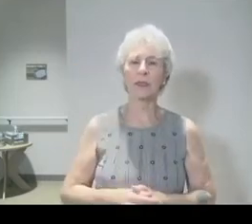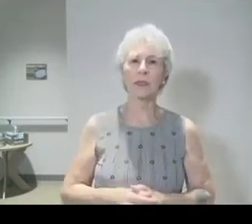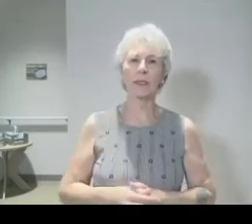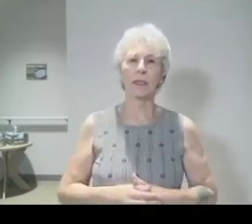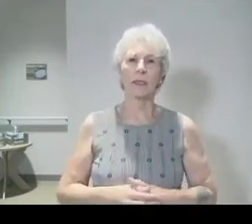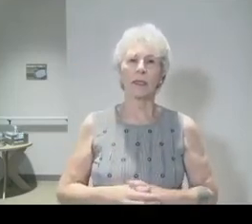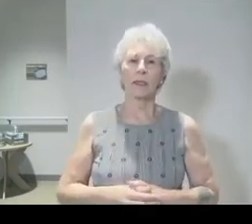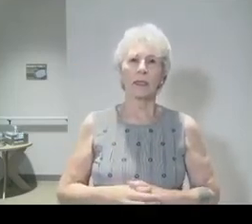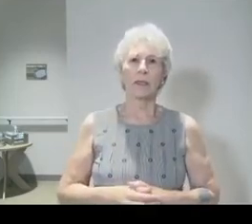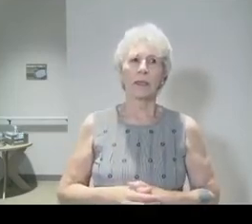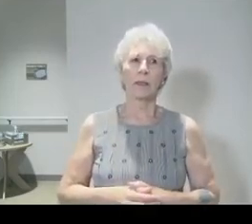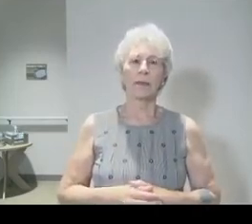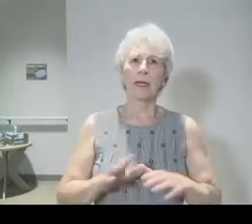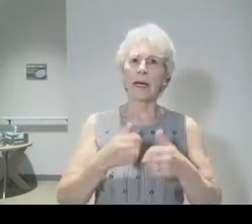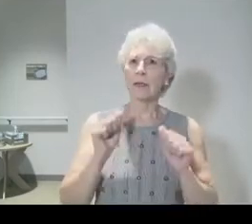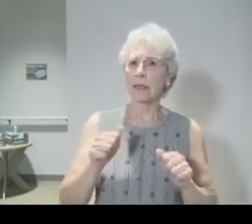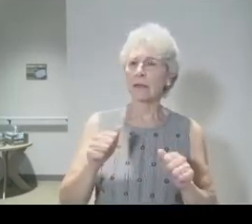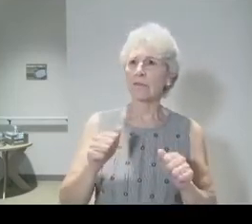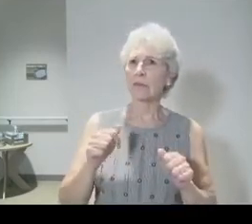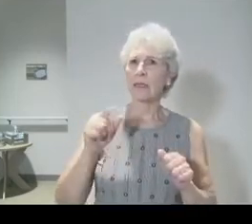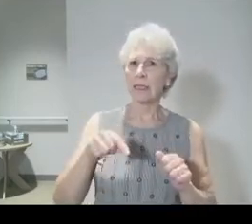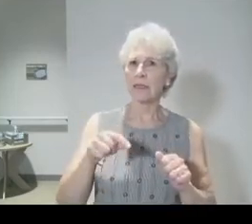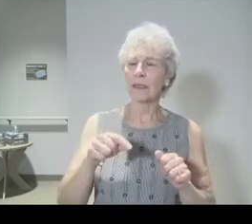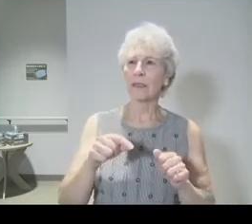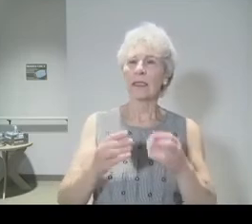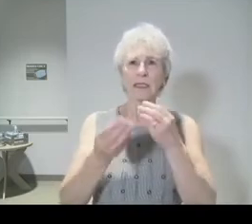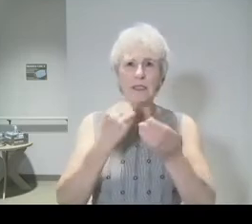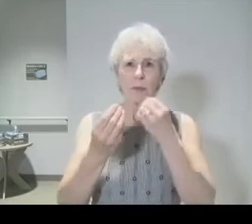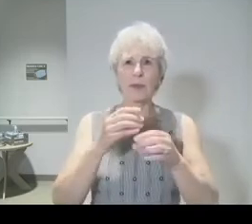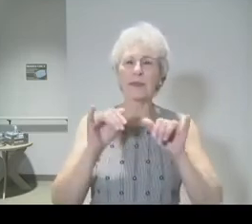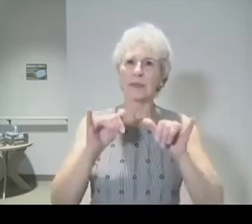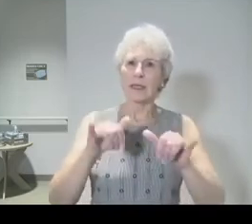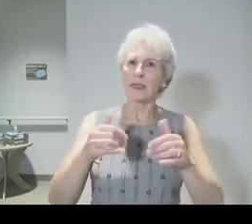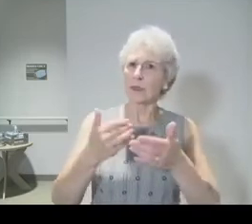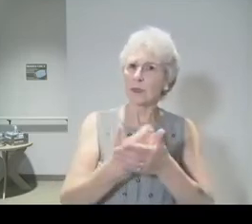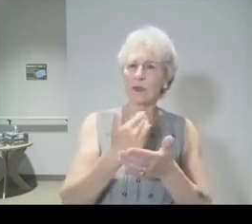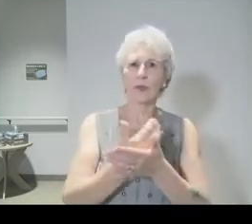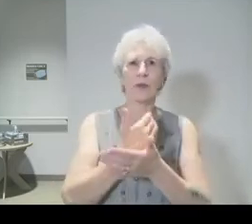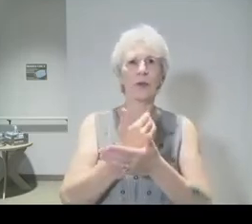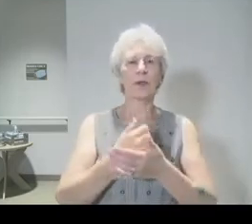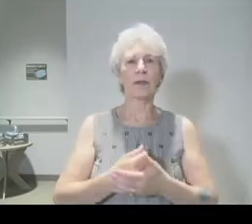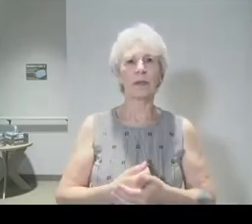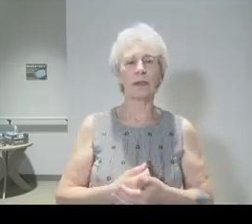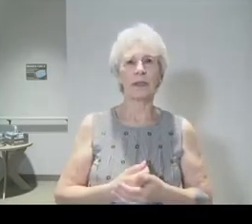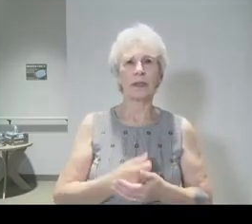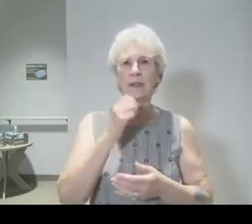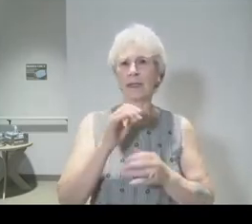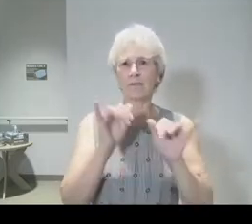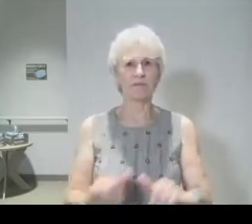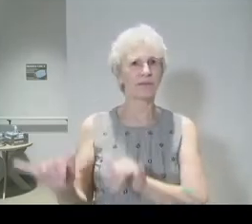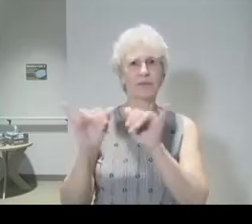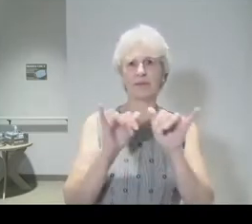So what can we do to make sure this meal stays fresh and is not just a mere ritual? Well, that's where our next passage